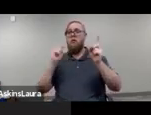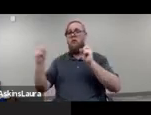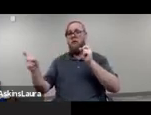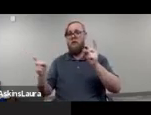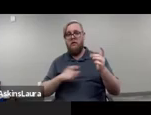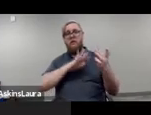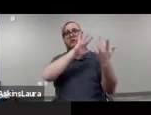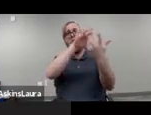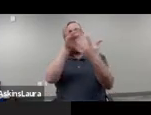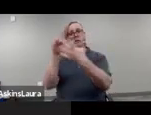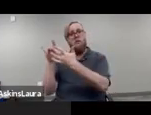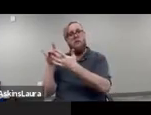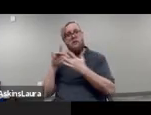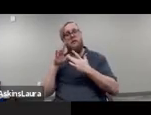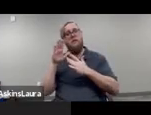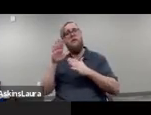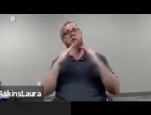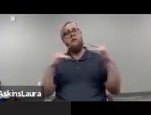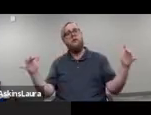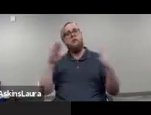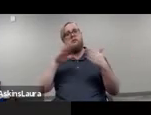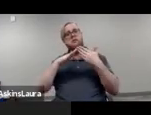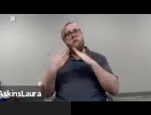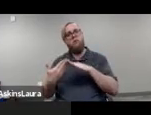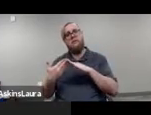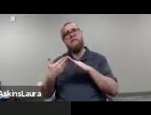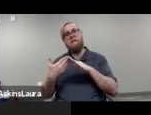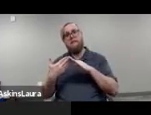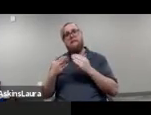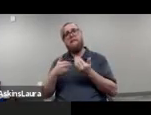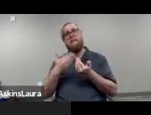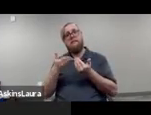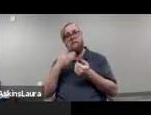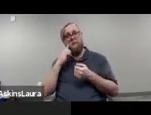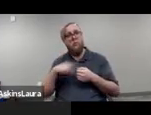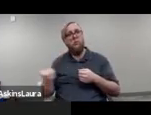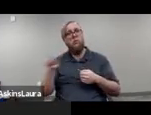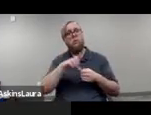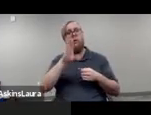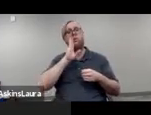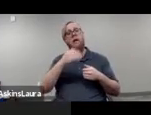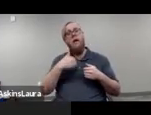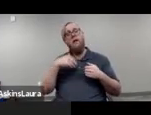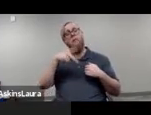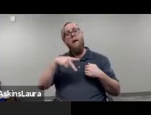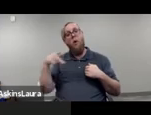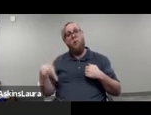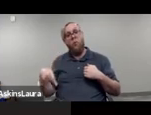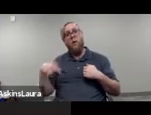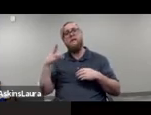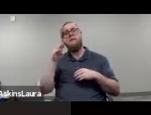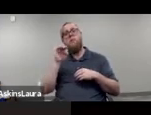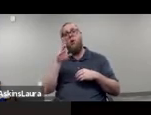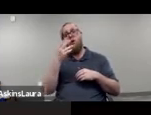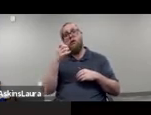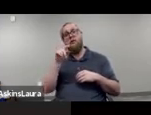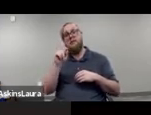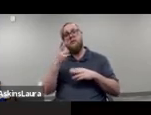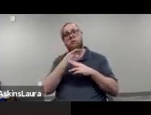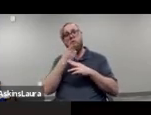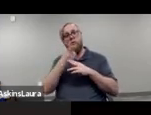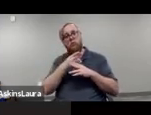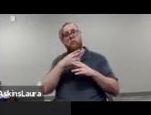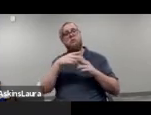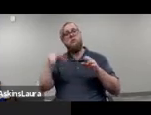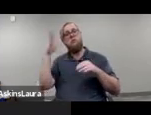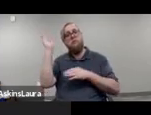to diverse communities a lot easier for you so for sure we're going to have the powerpoint that margaret used to present we're also going to have the